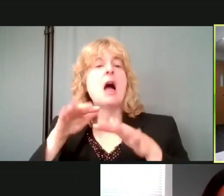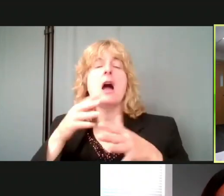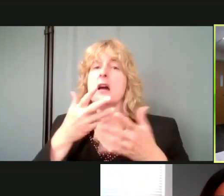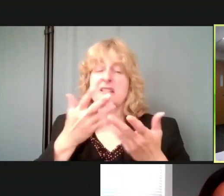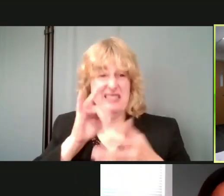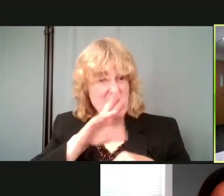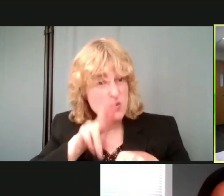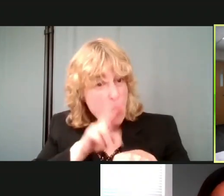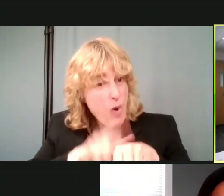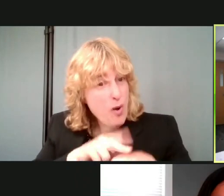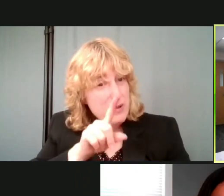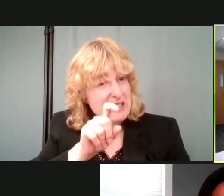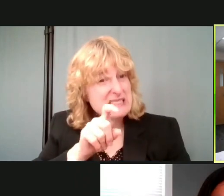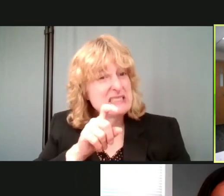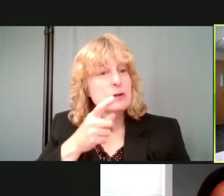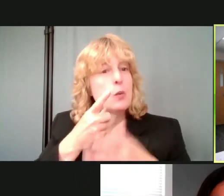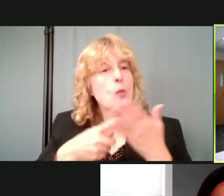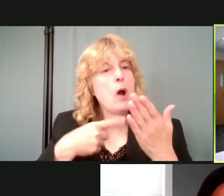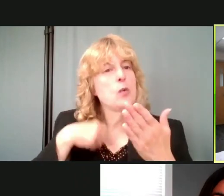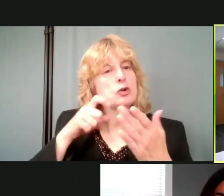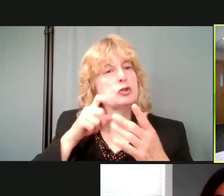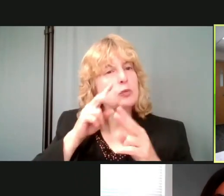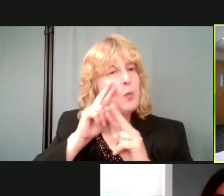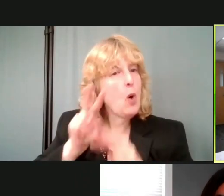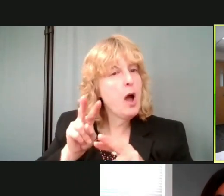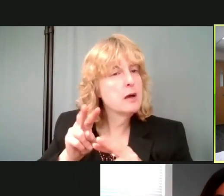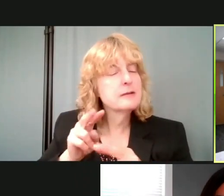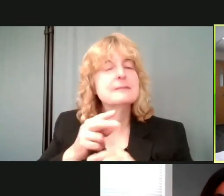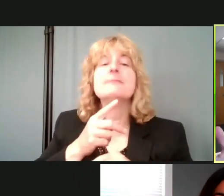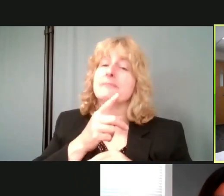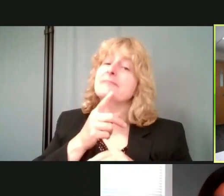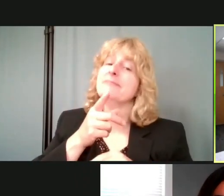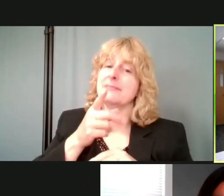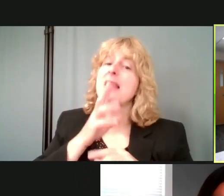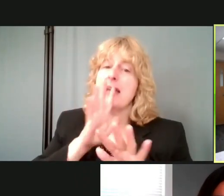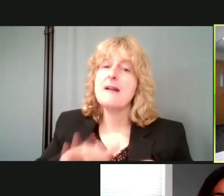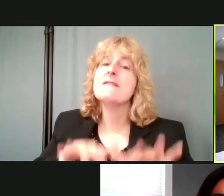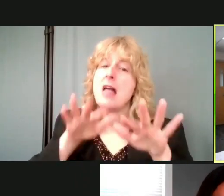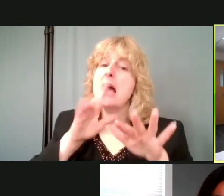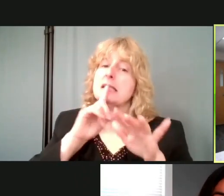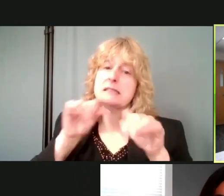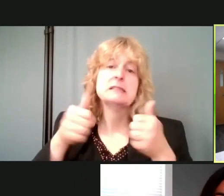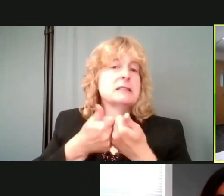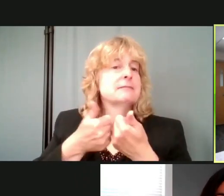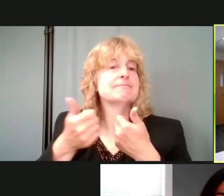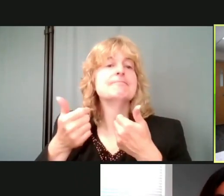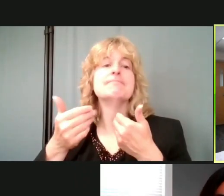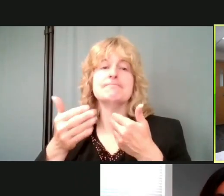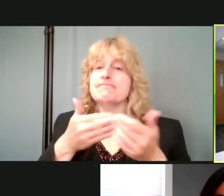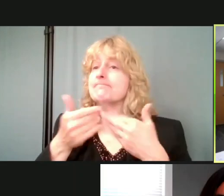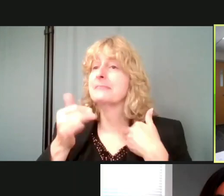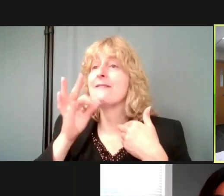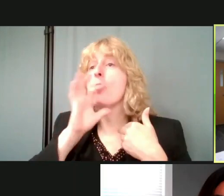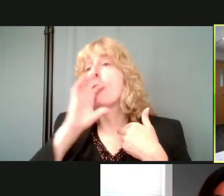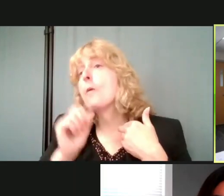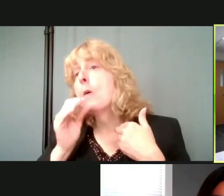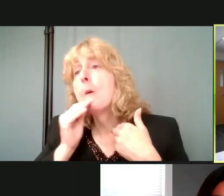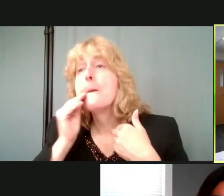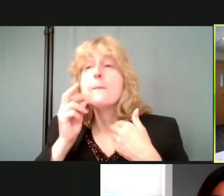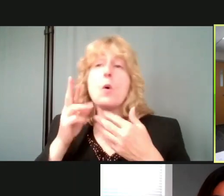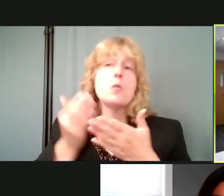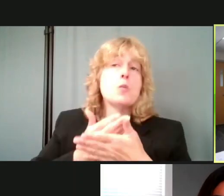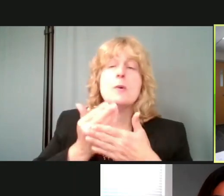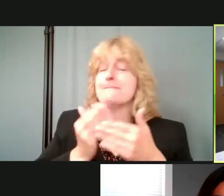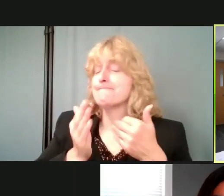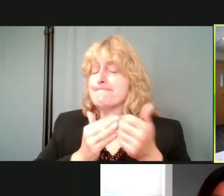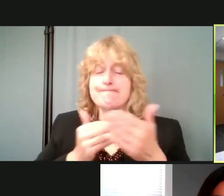the flooding is challenging regardless of how old the home is or how old the structure is, let's say. And, you know, aside from the, the